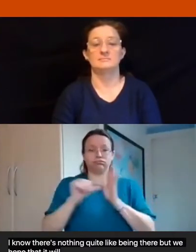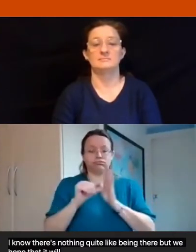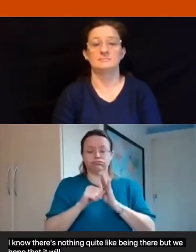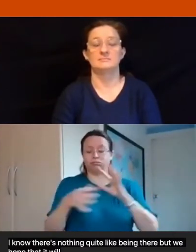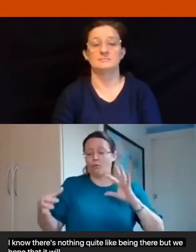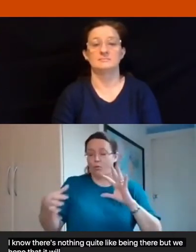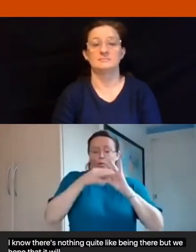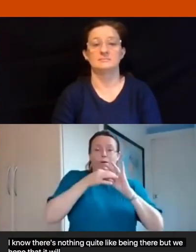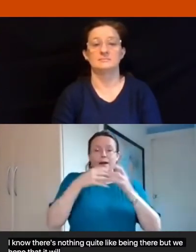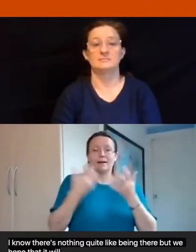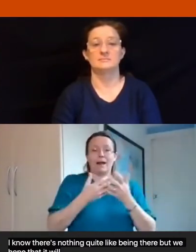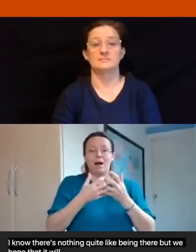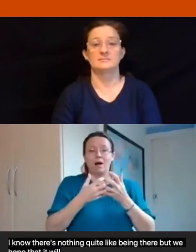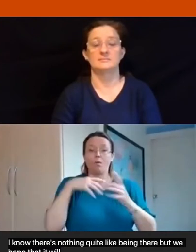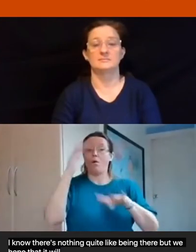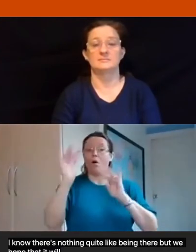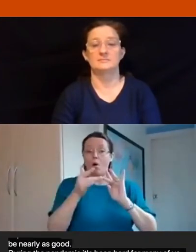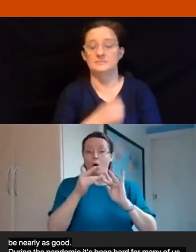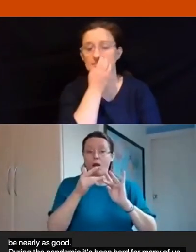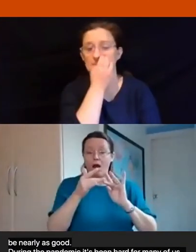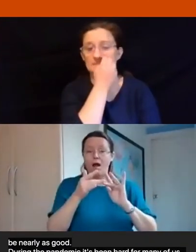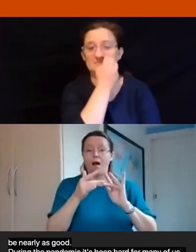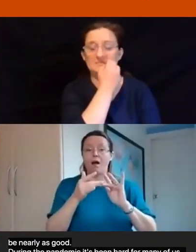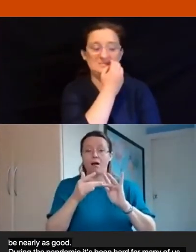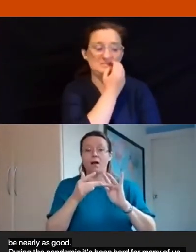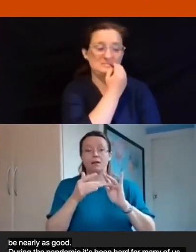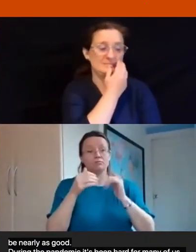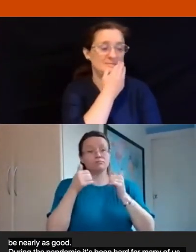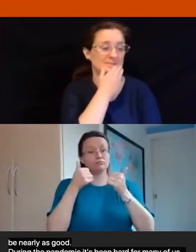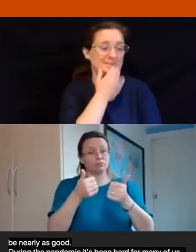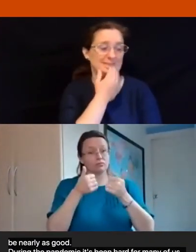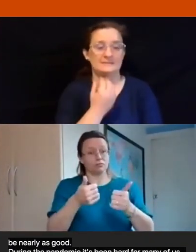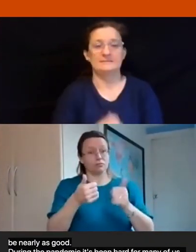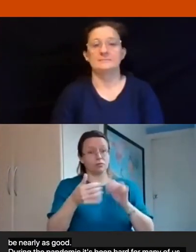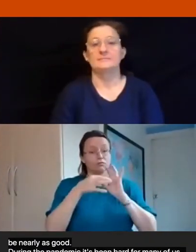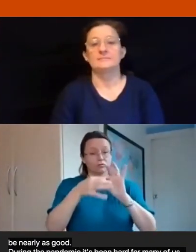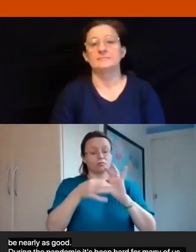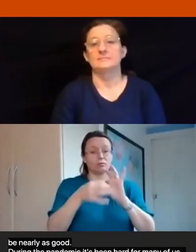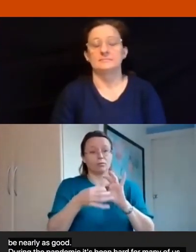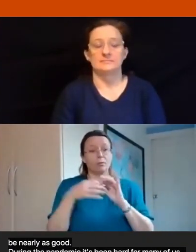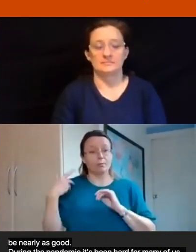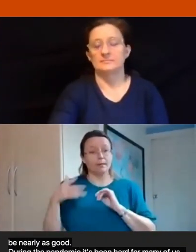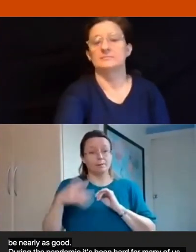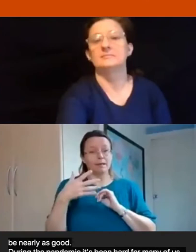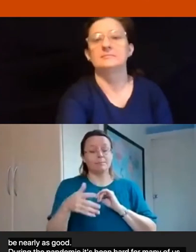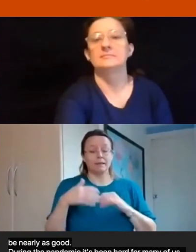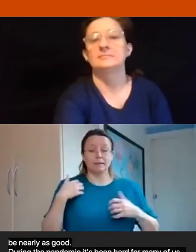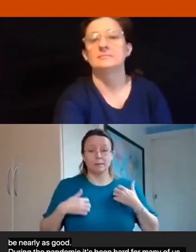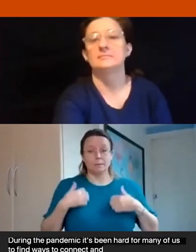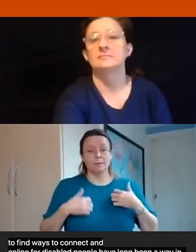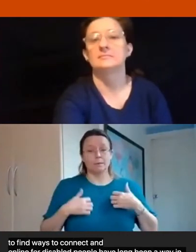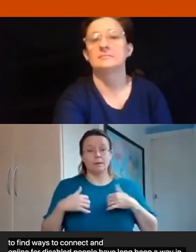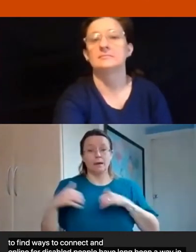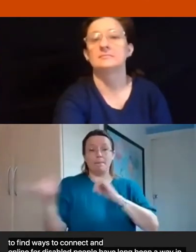and online for disabled people has long been a way in which we can connect together many of you will be